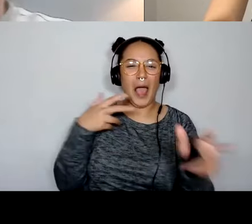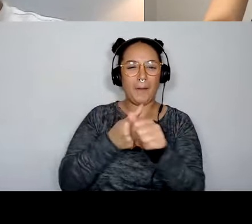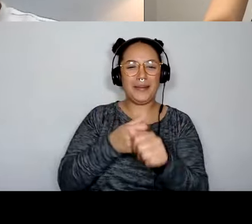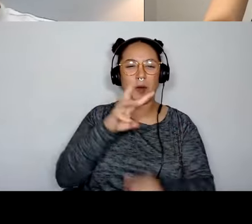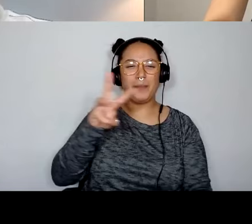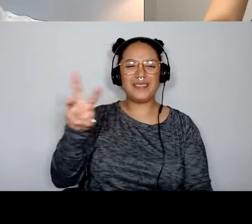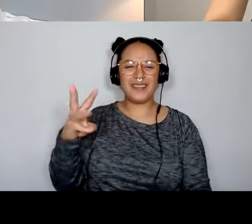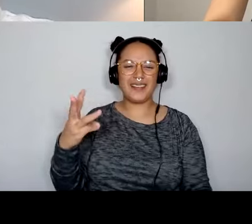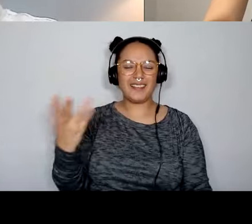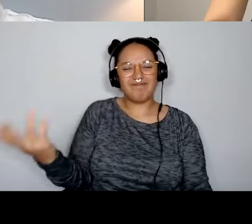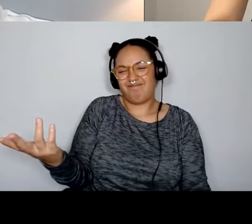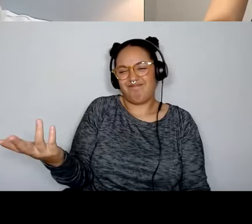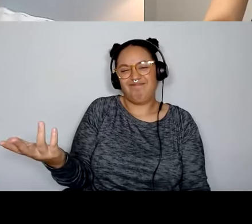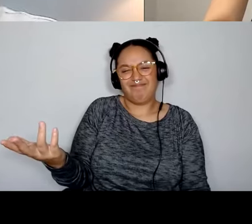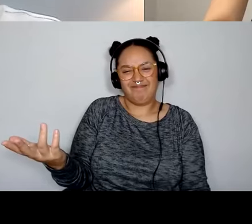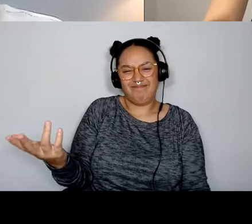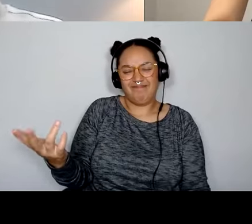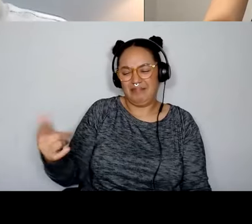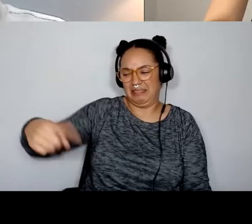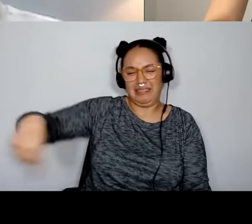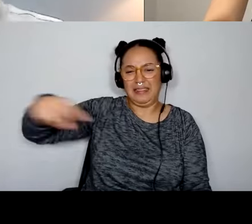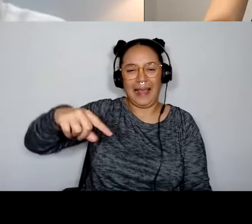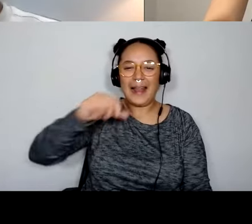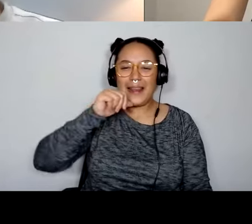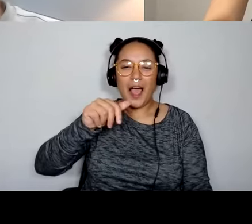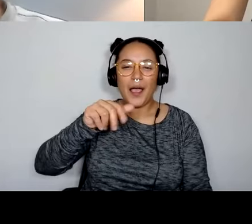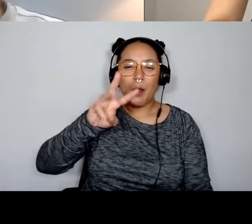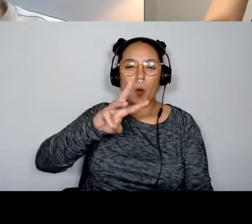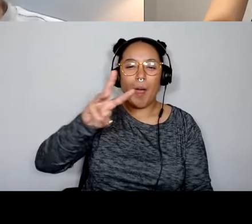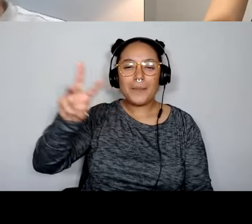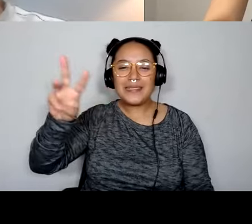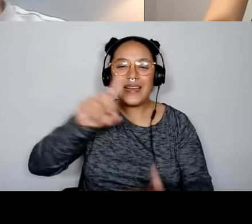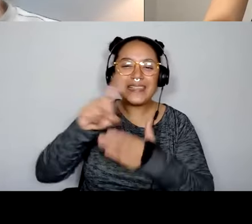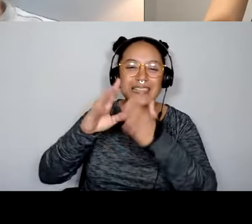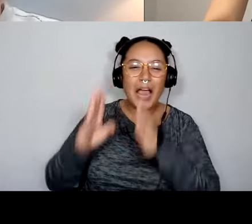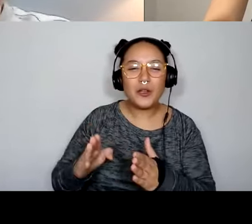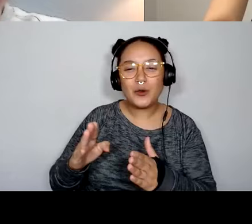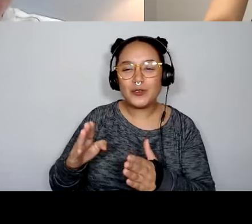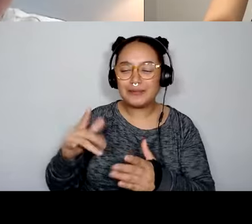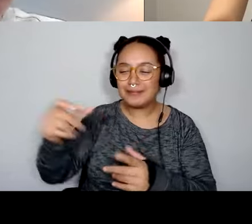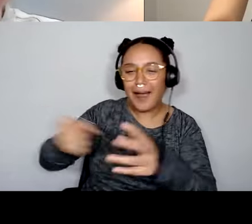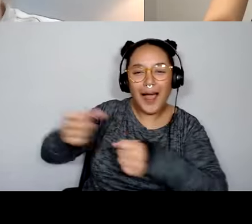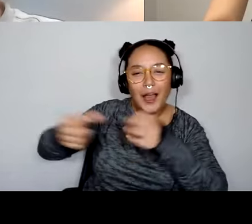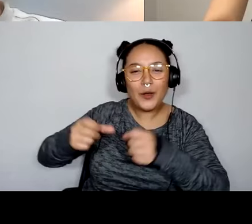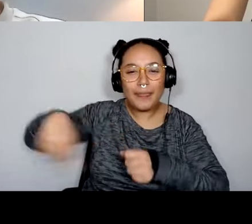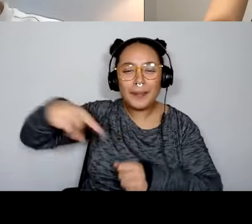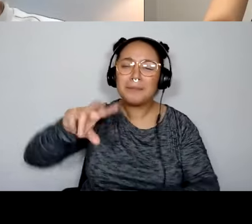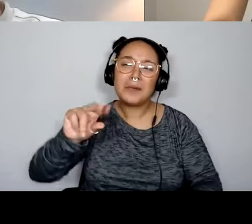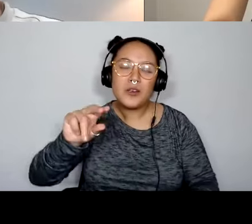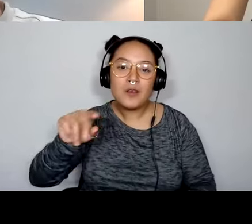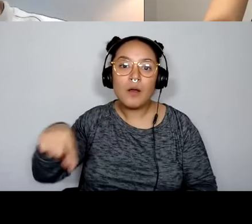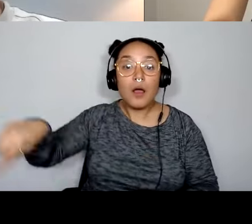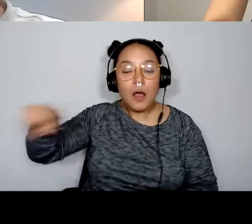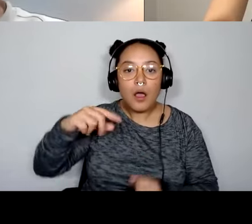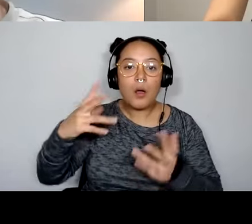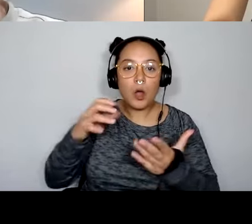students are not, um, web develop designers for hire. Um, they're, they're primarily interested in learning